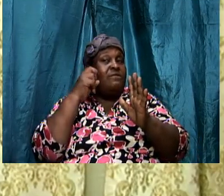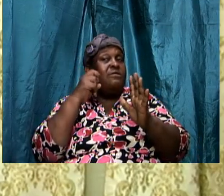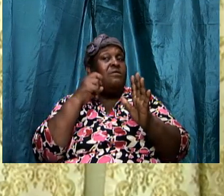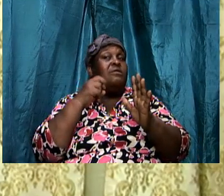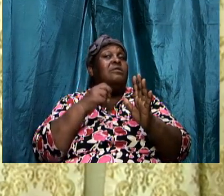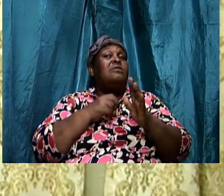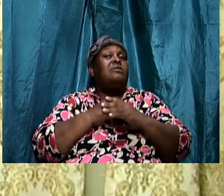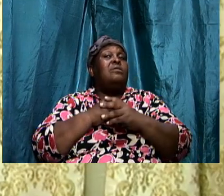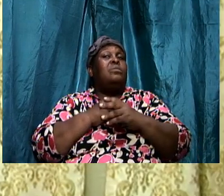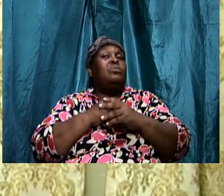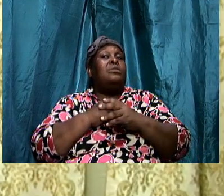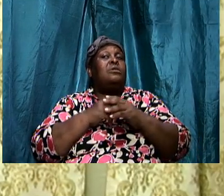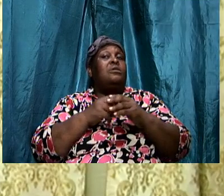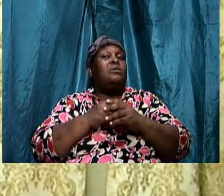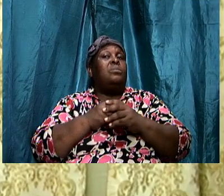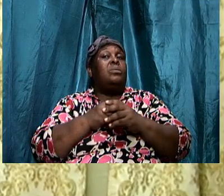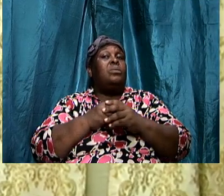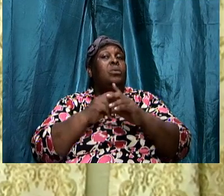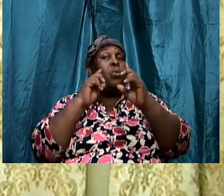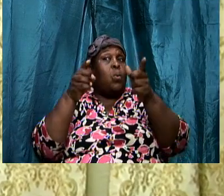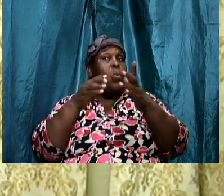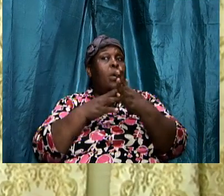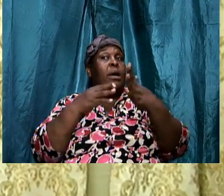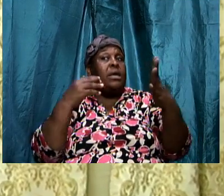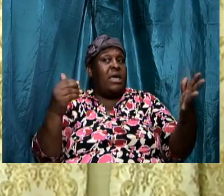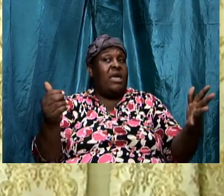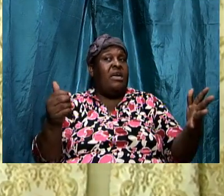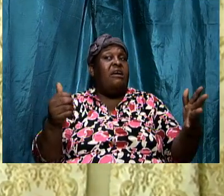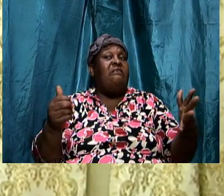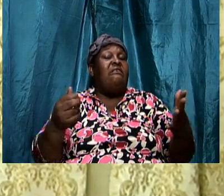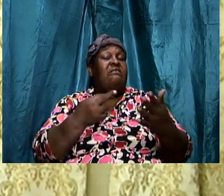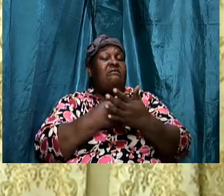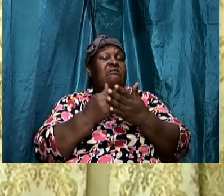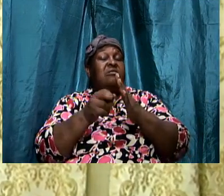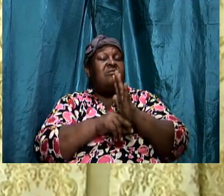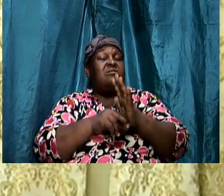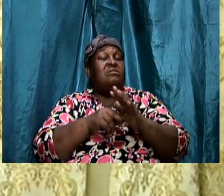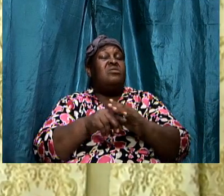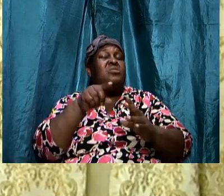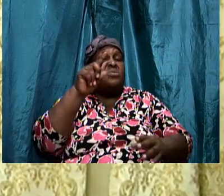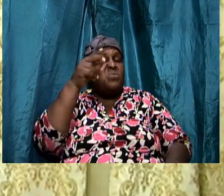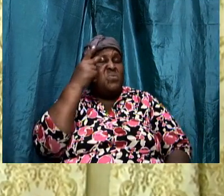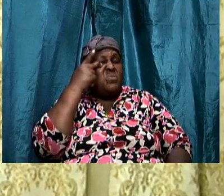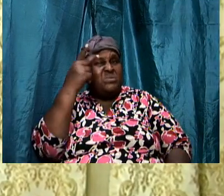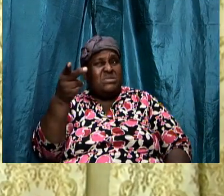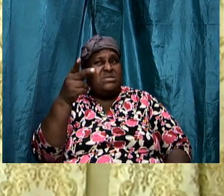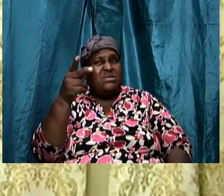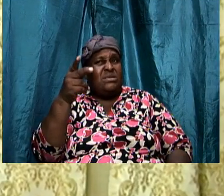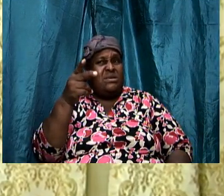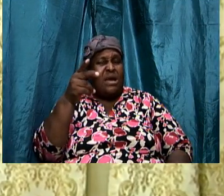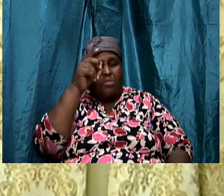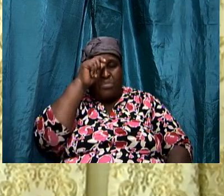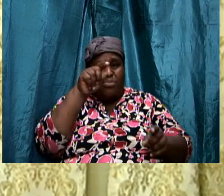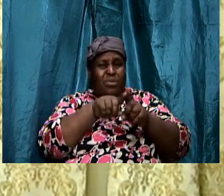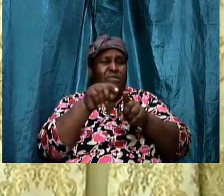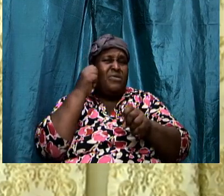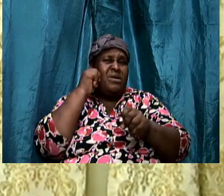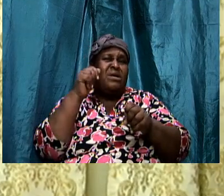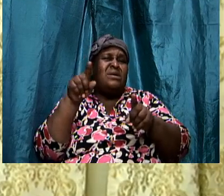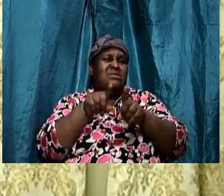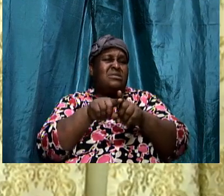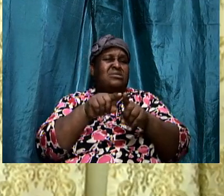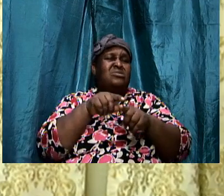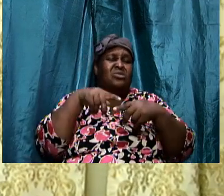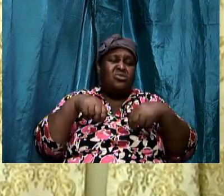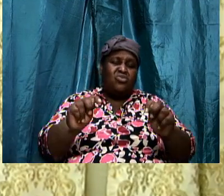another sister trying to walk righteously trying to establish and to